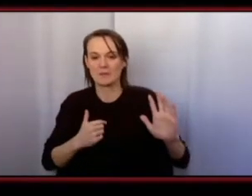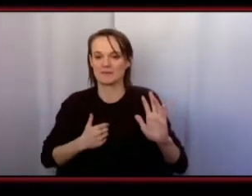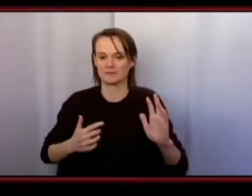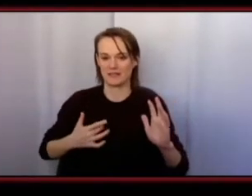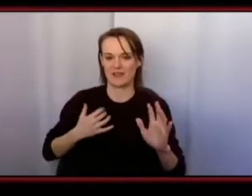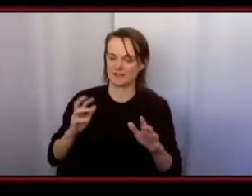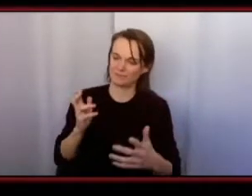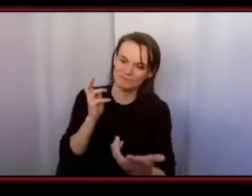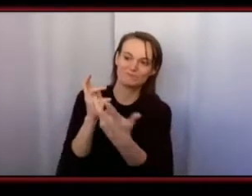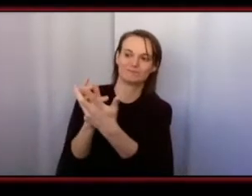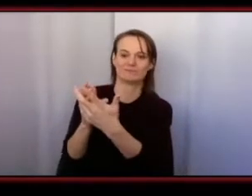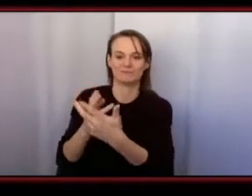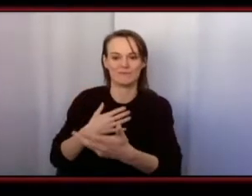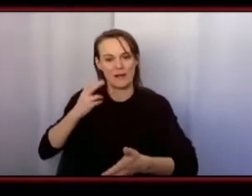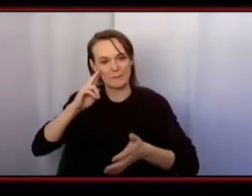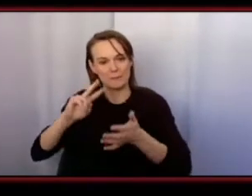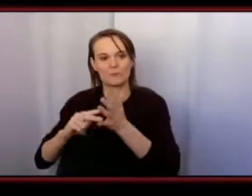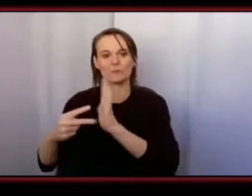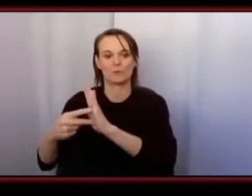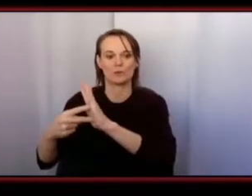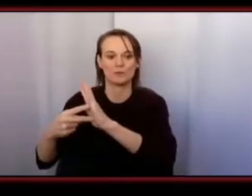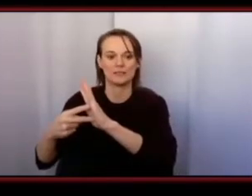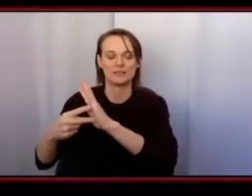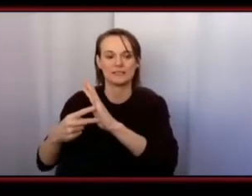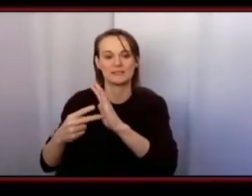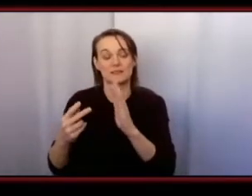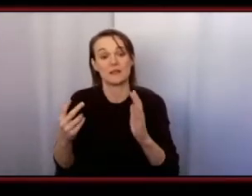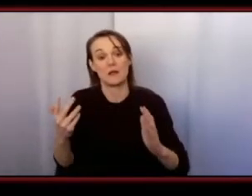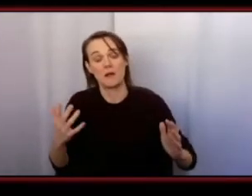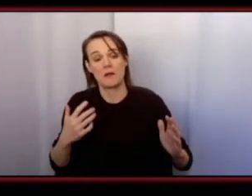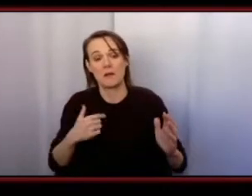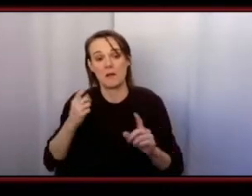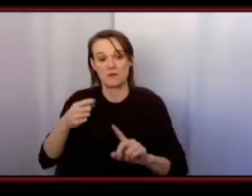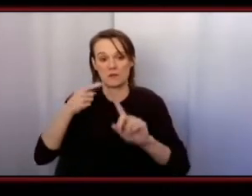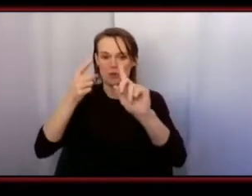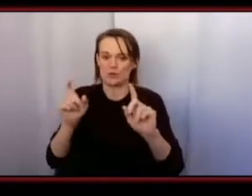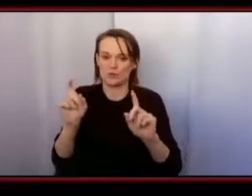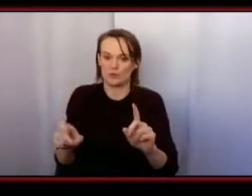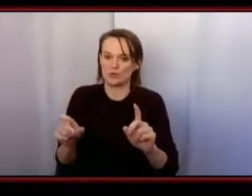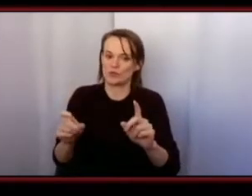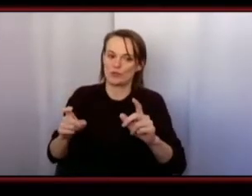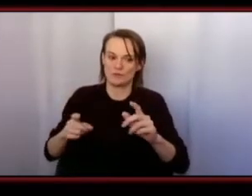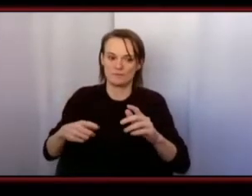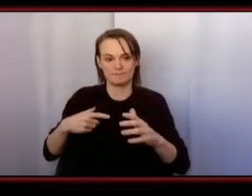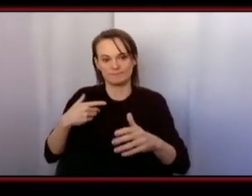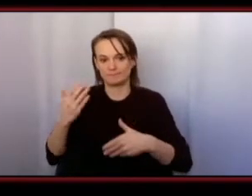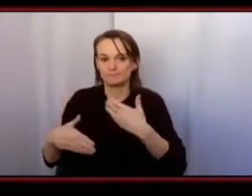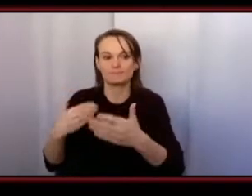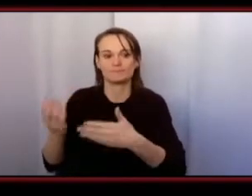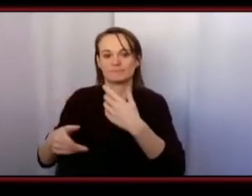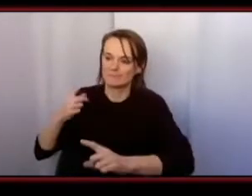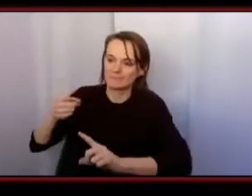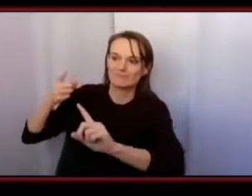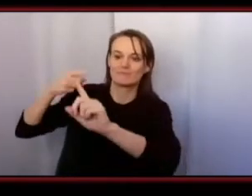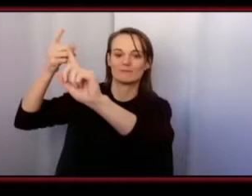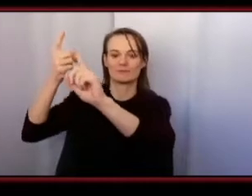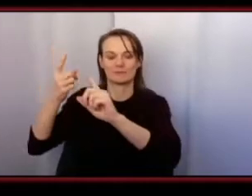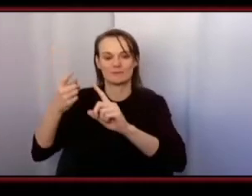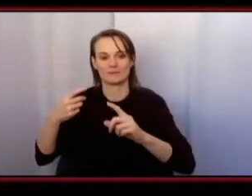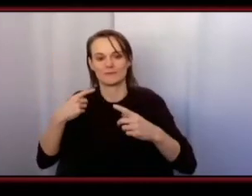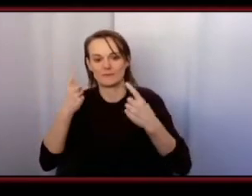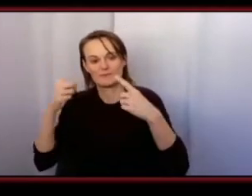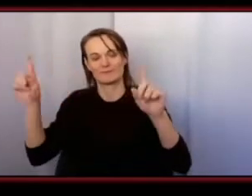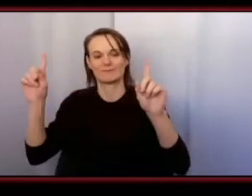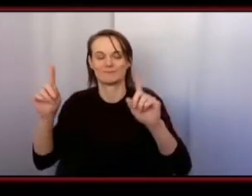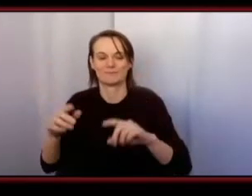so i feel like wait what i got to do or what what we should all do is pursue our purpose and allow to uh create our